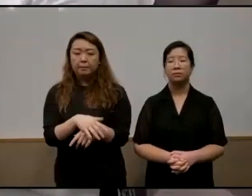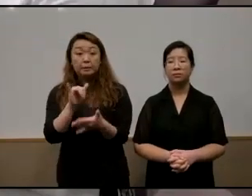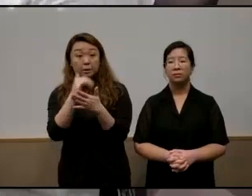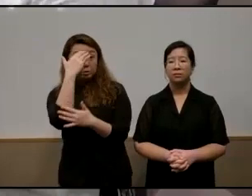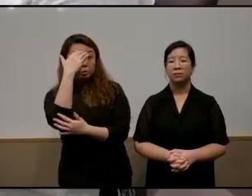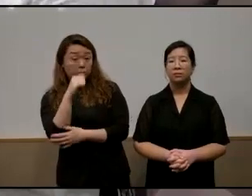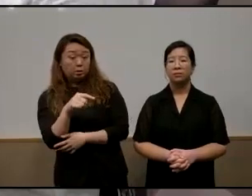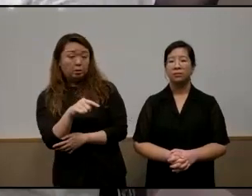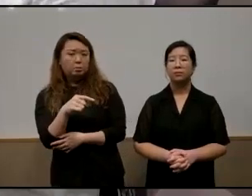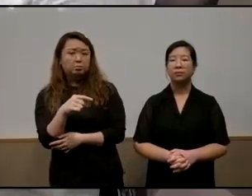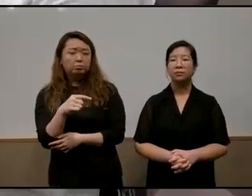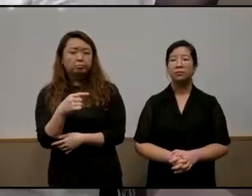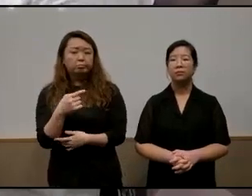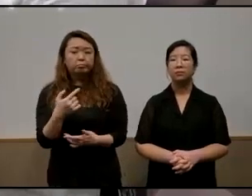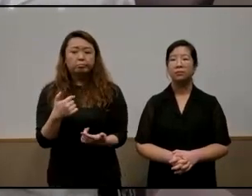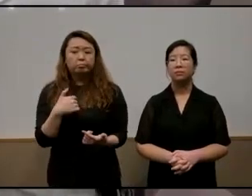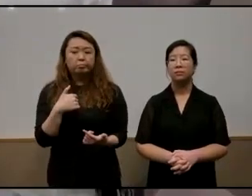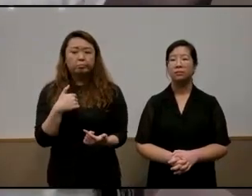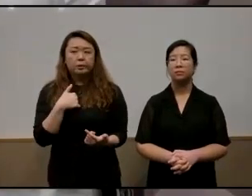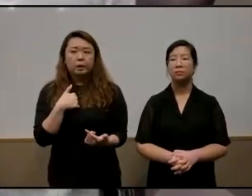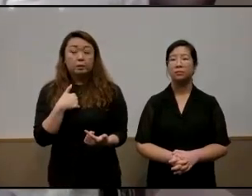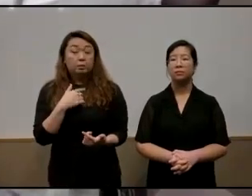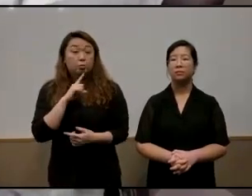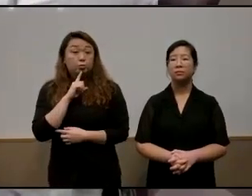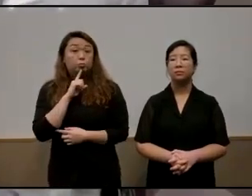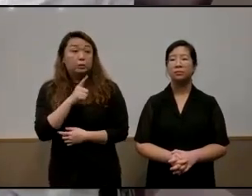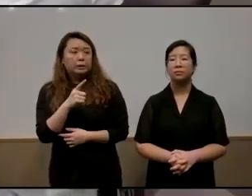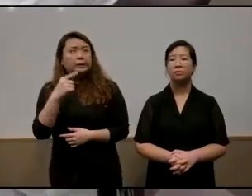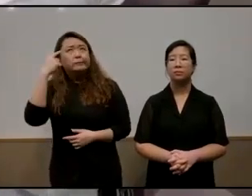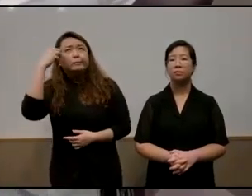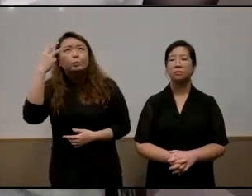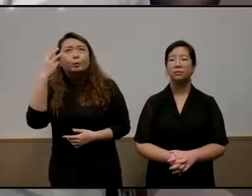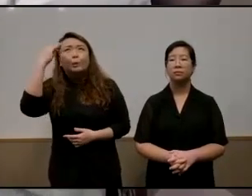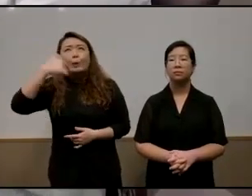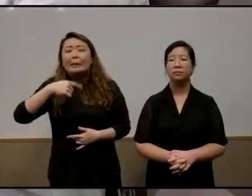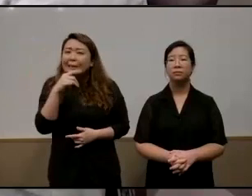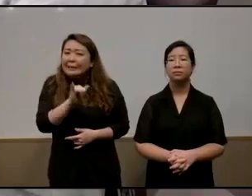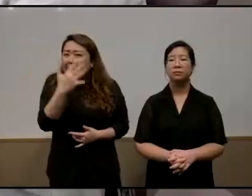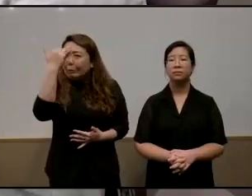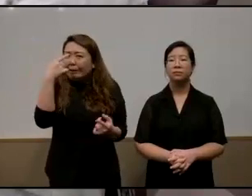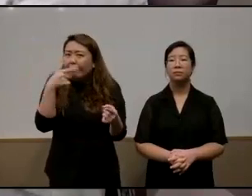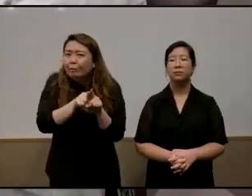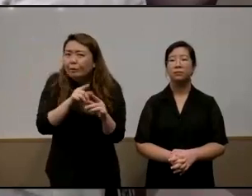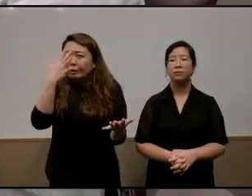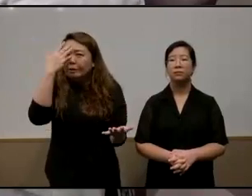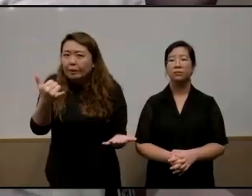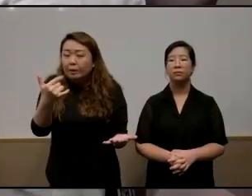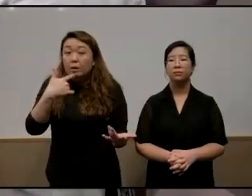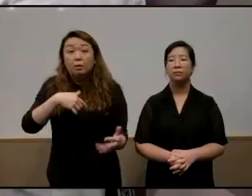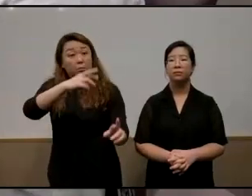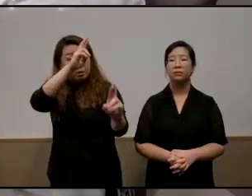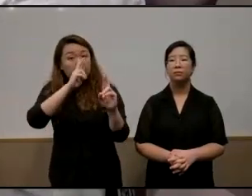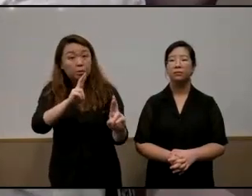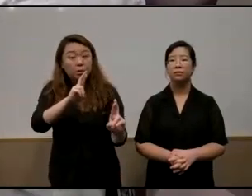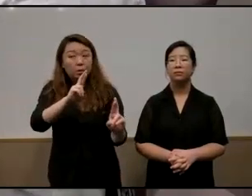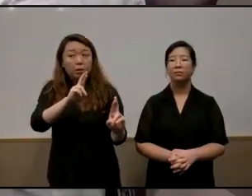why i'm i'm i'm i'm really wondering why i'm saying this because have great admiration for sgi